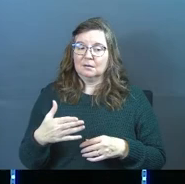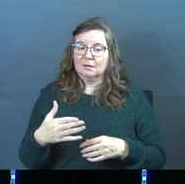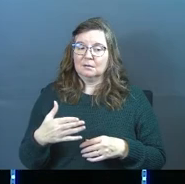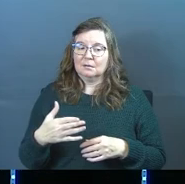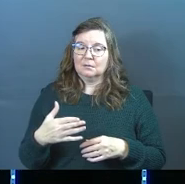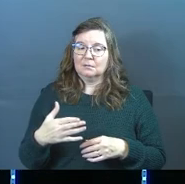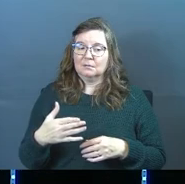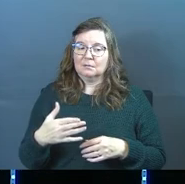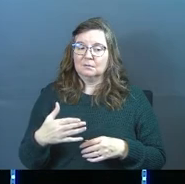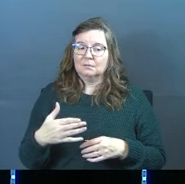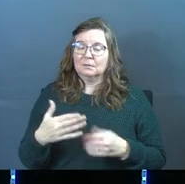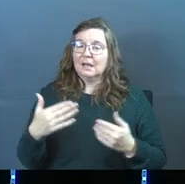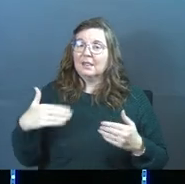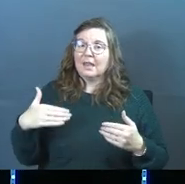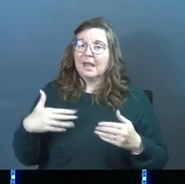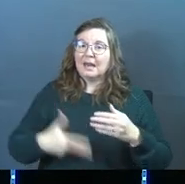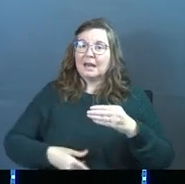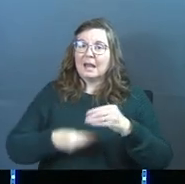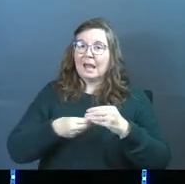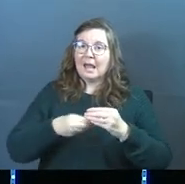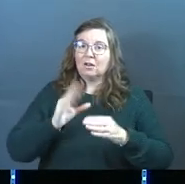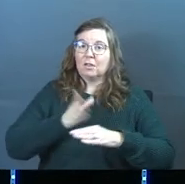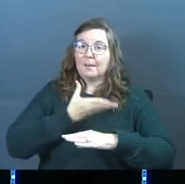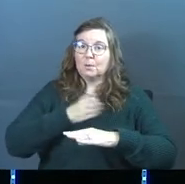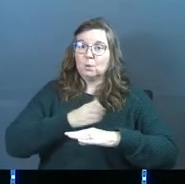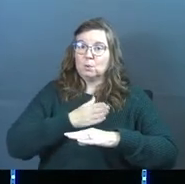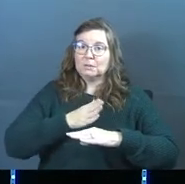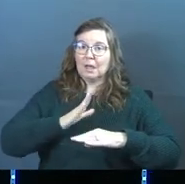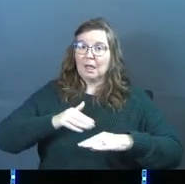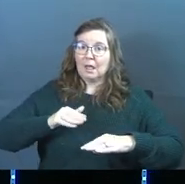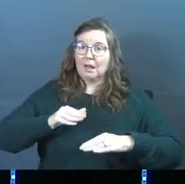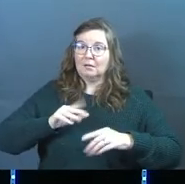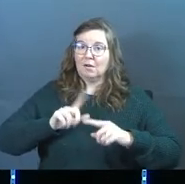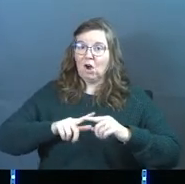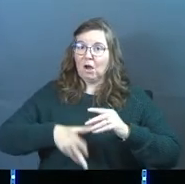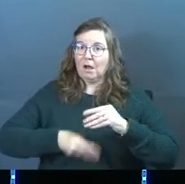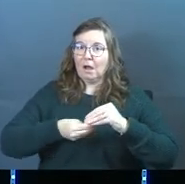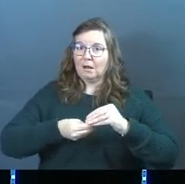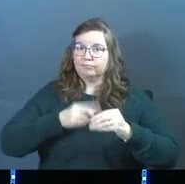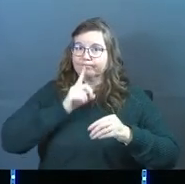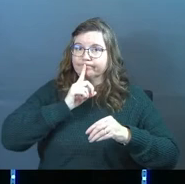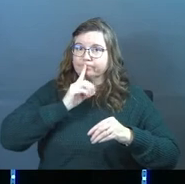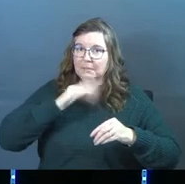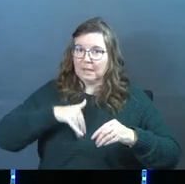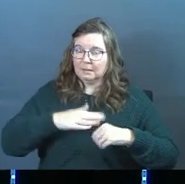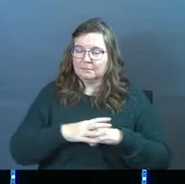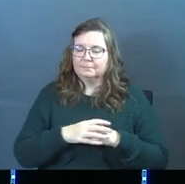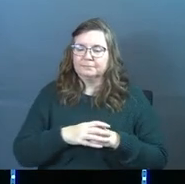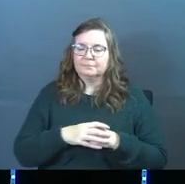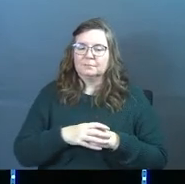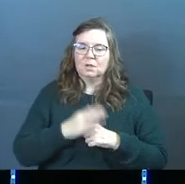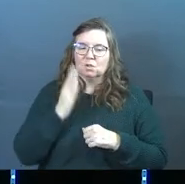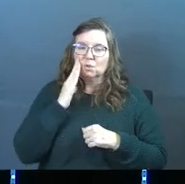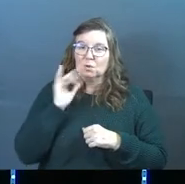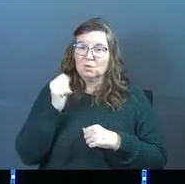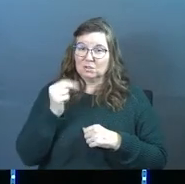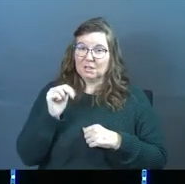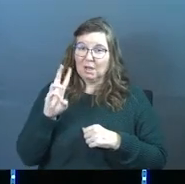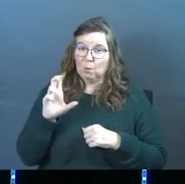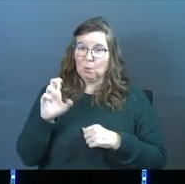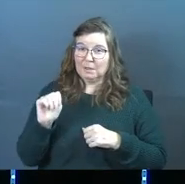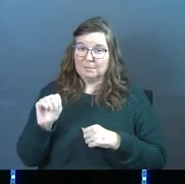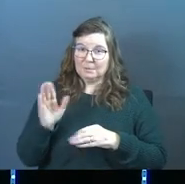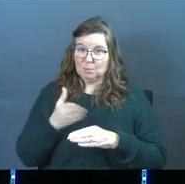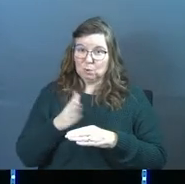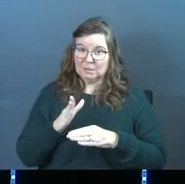hadn't put the movie music on it yet. So you know the John Williams